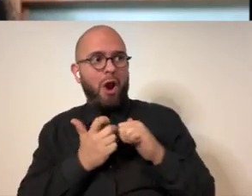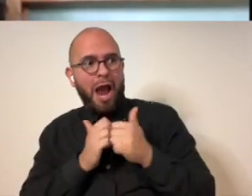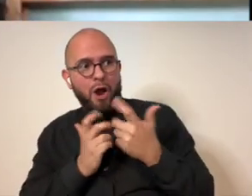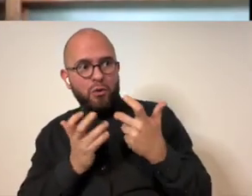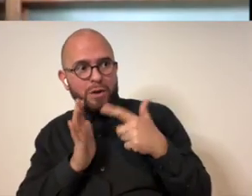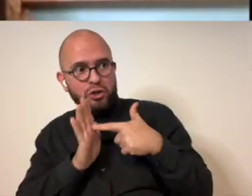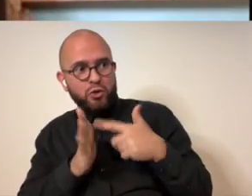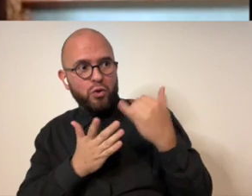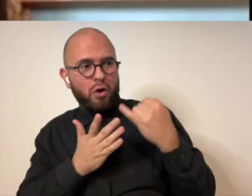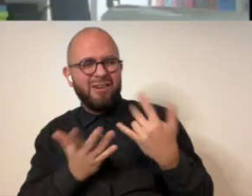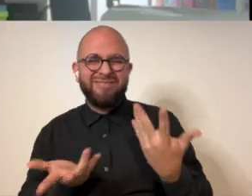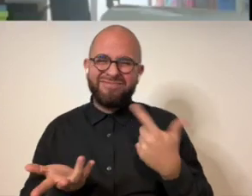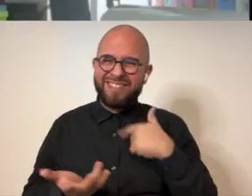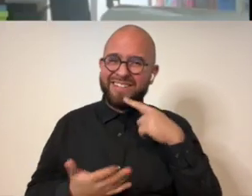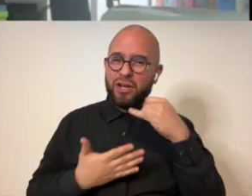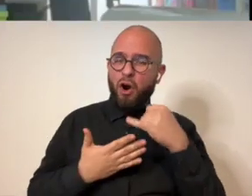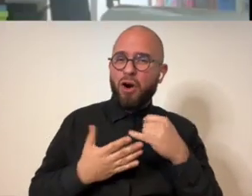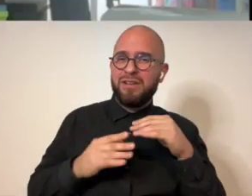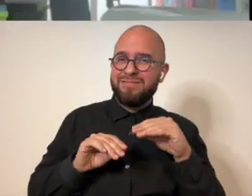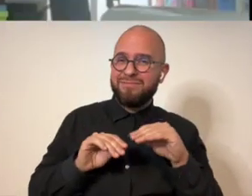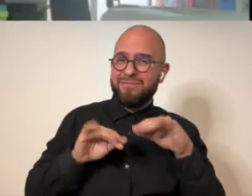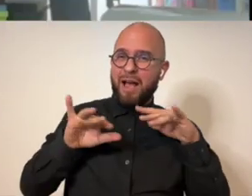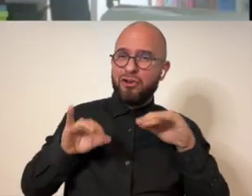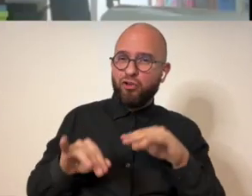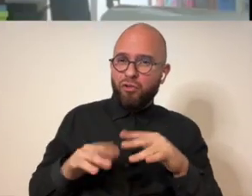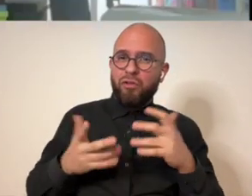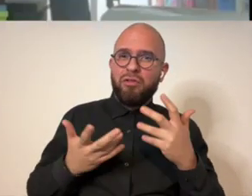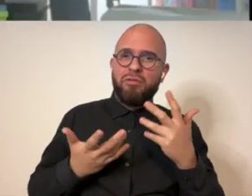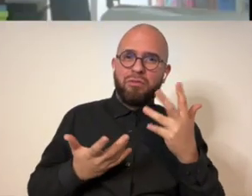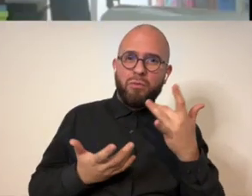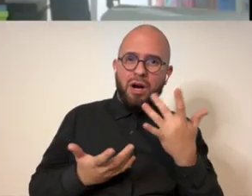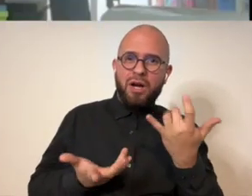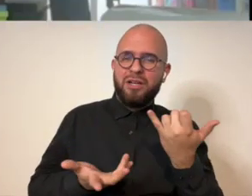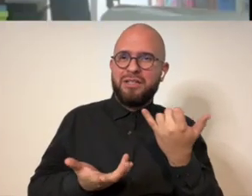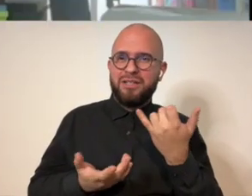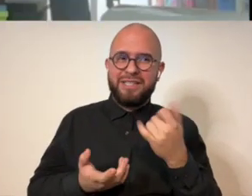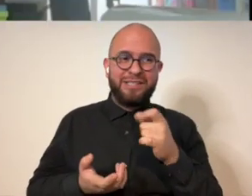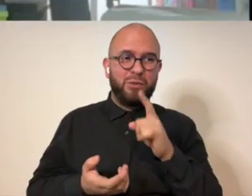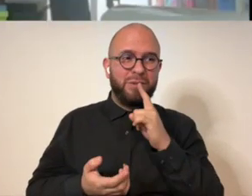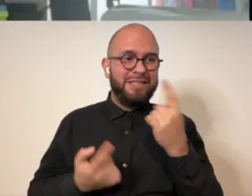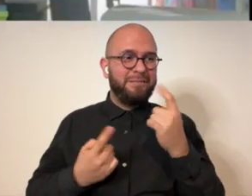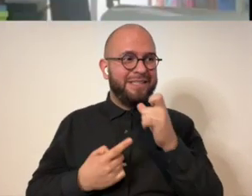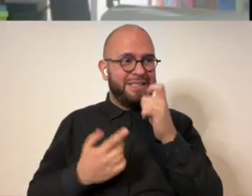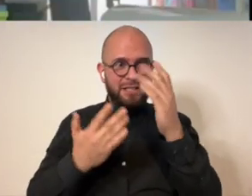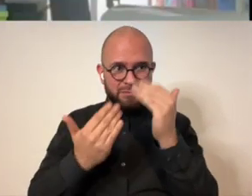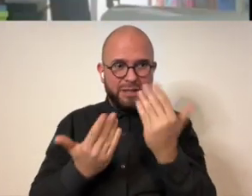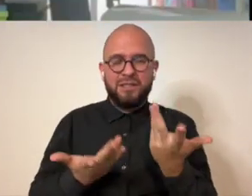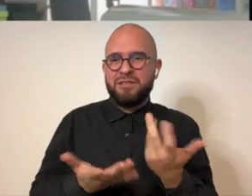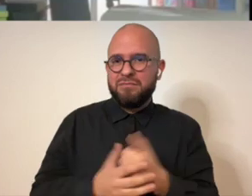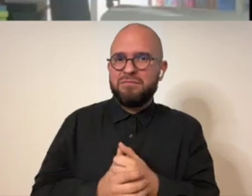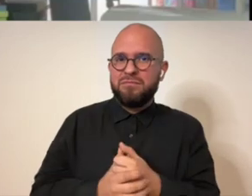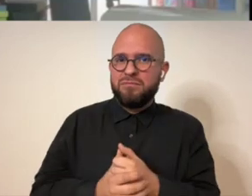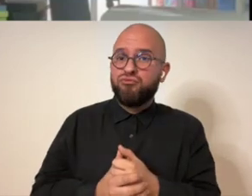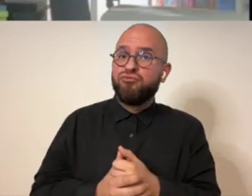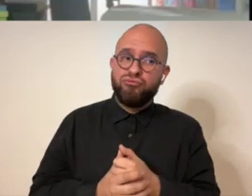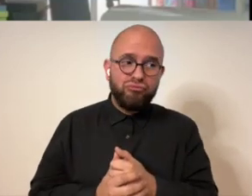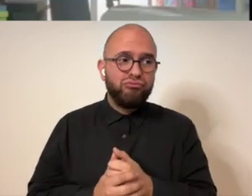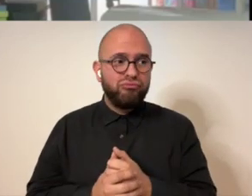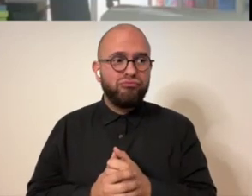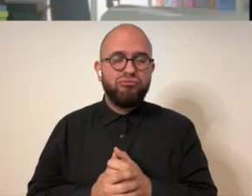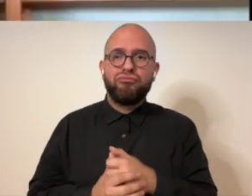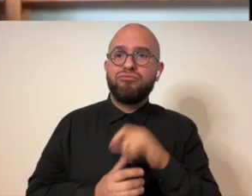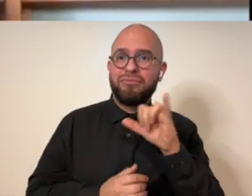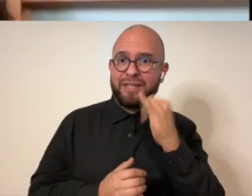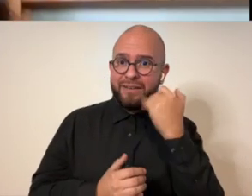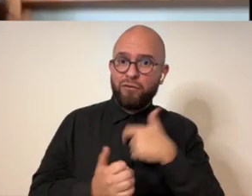you would like to show them for me i think what's magical about art and when you interact with it is when it's a little unexpected